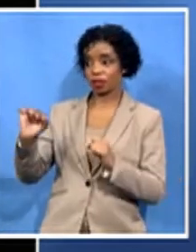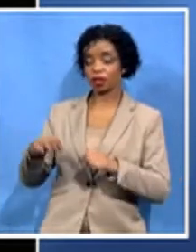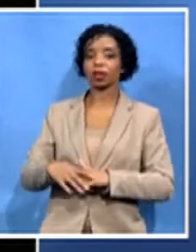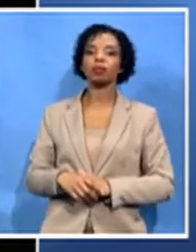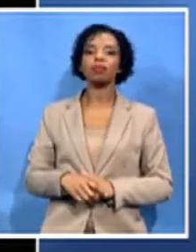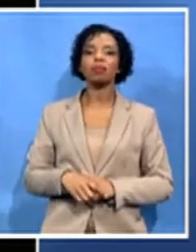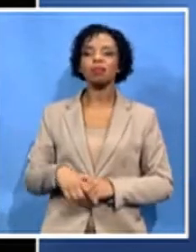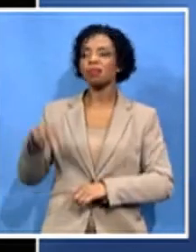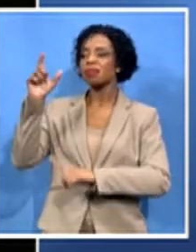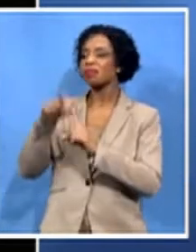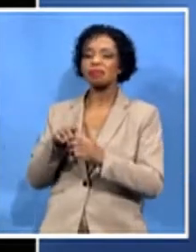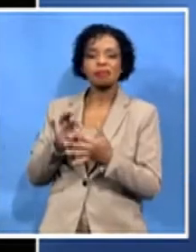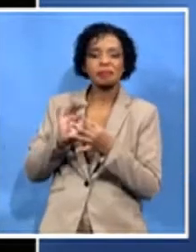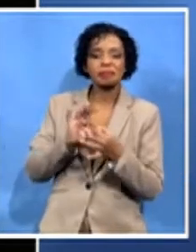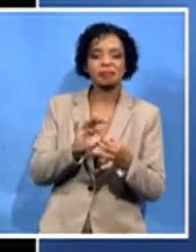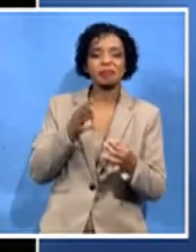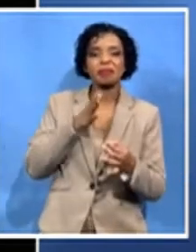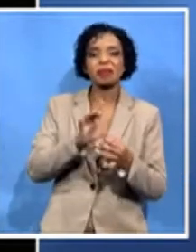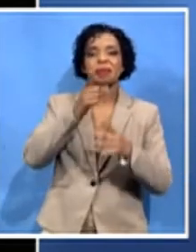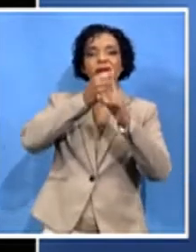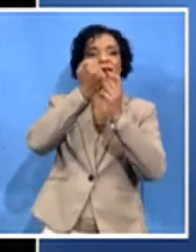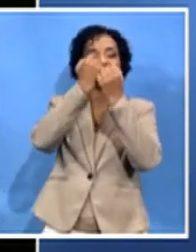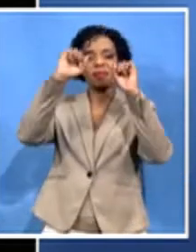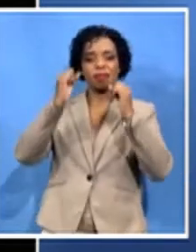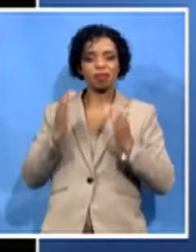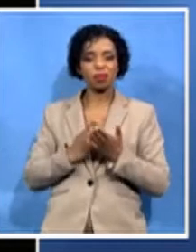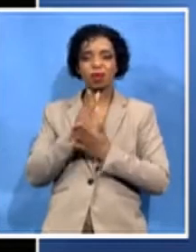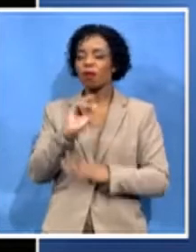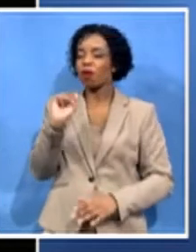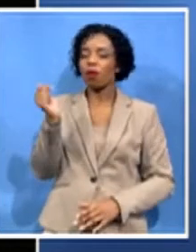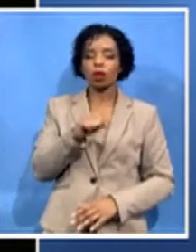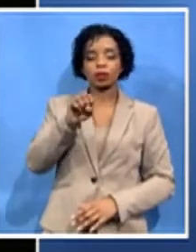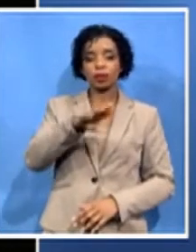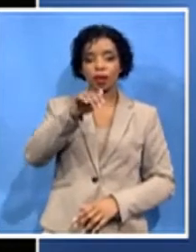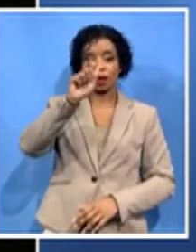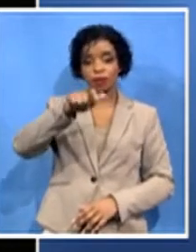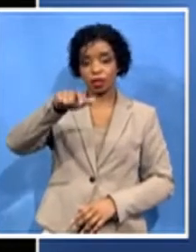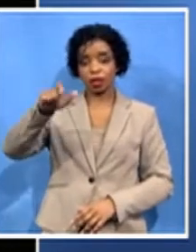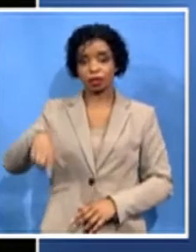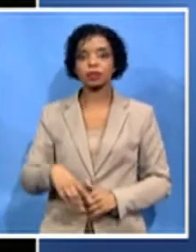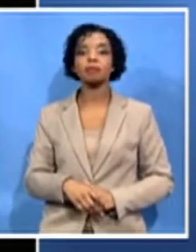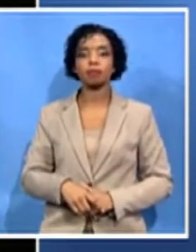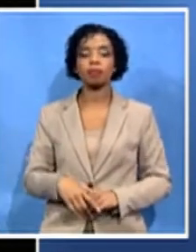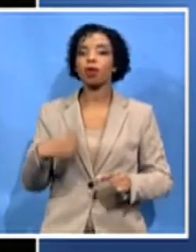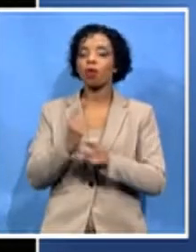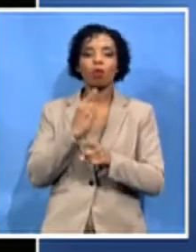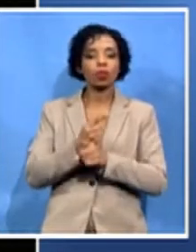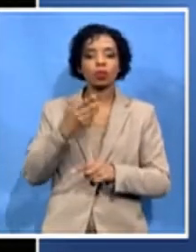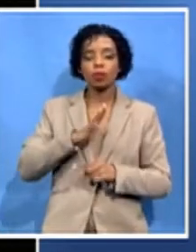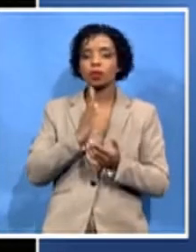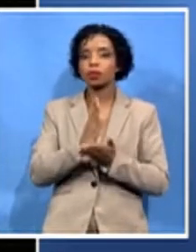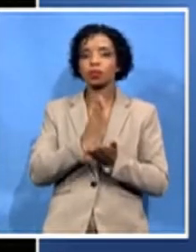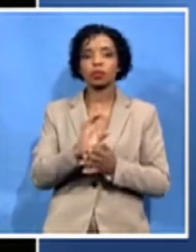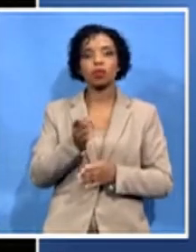for human rights for all South Africans. He always wanted to ensure adequate service delivery by the government and by